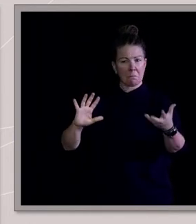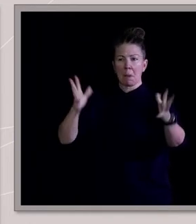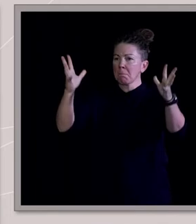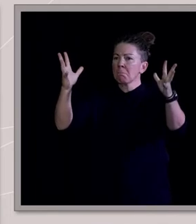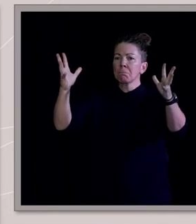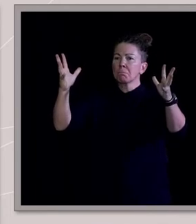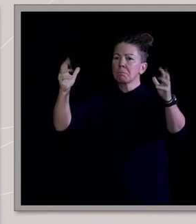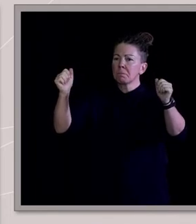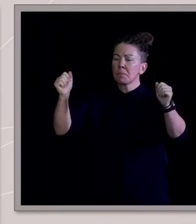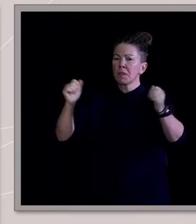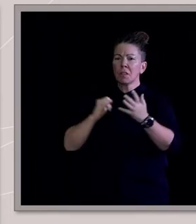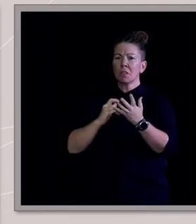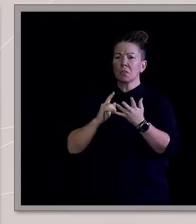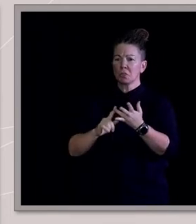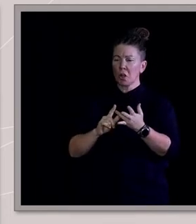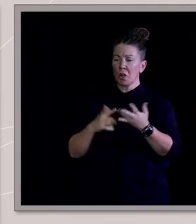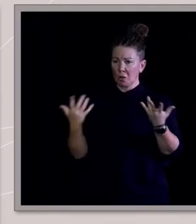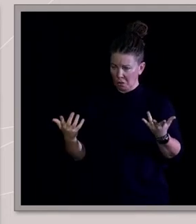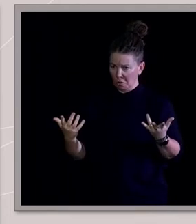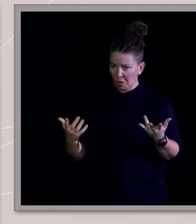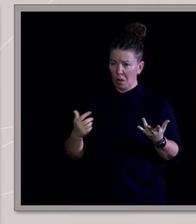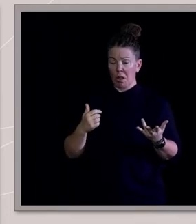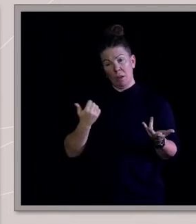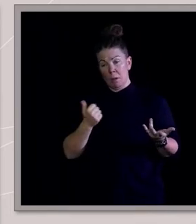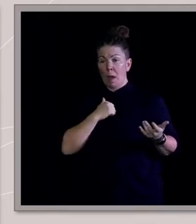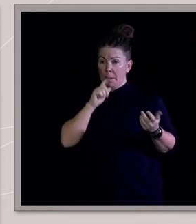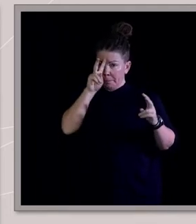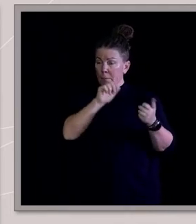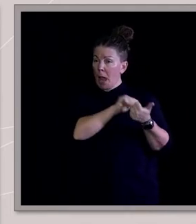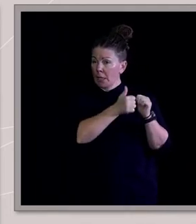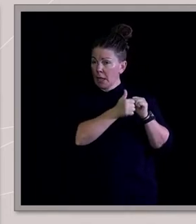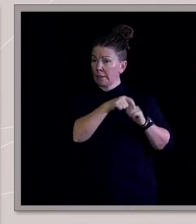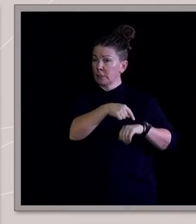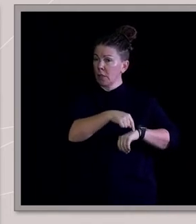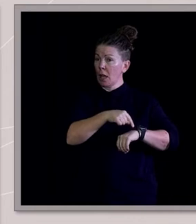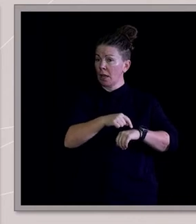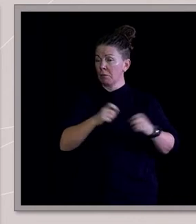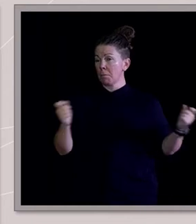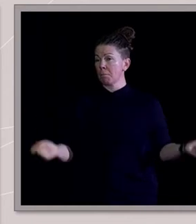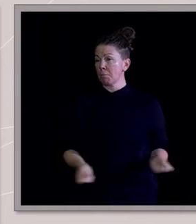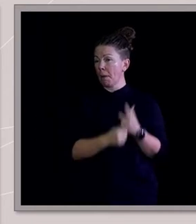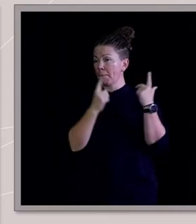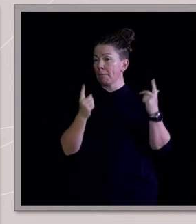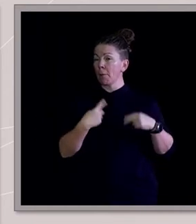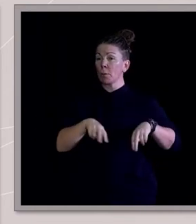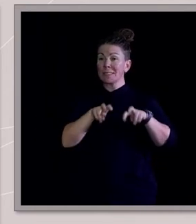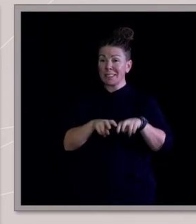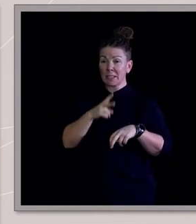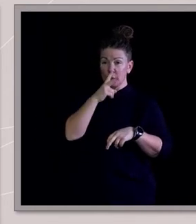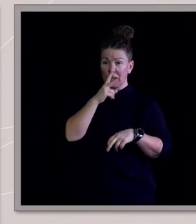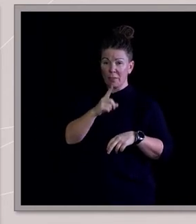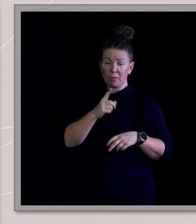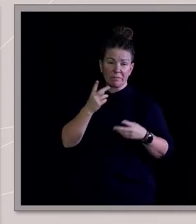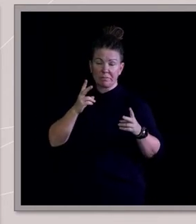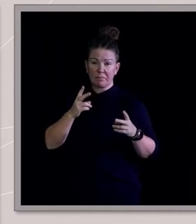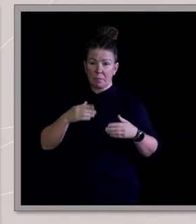eventually it started to blow up with my partner and we were sitting at a 21st birthday. I call it a